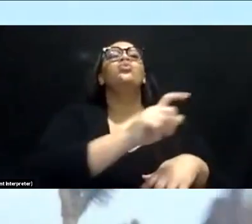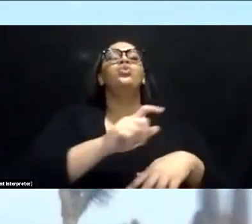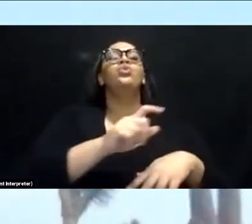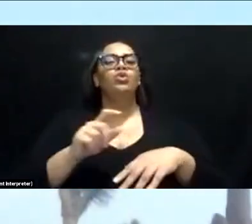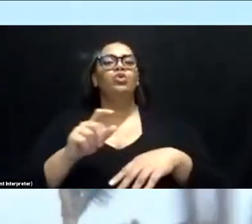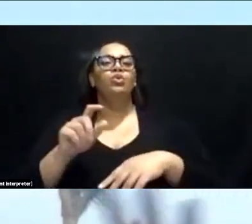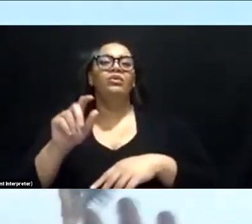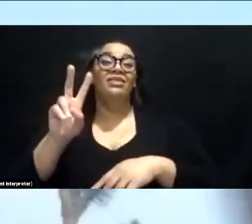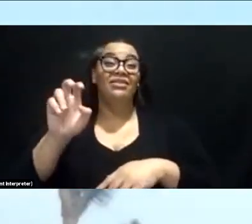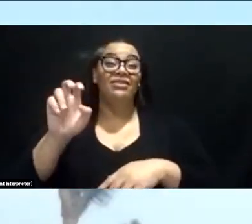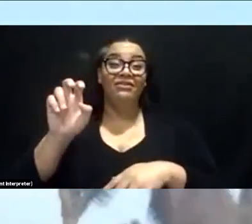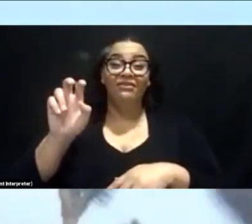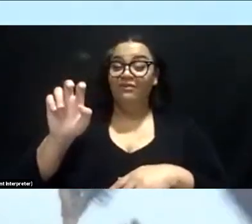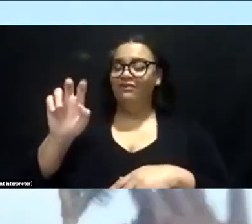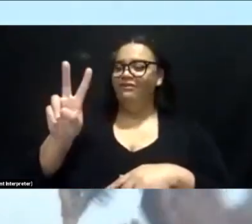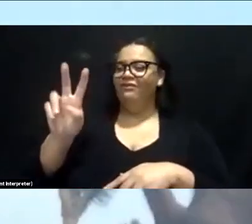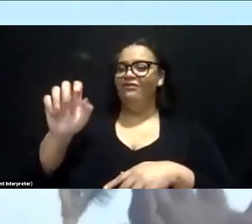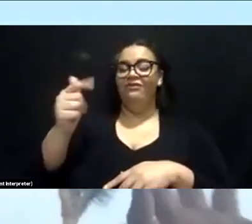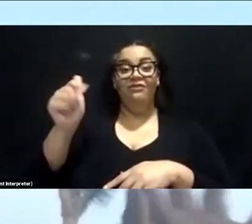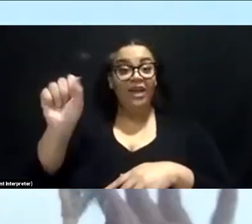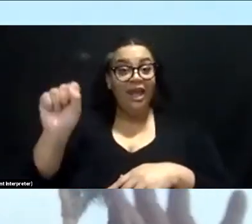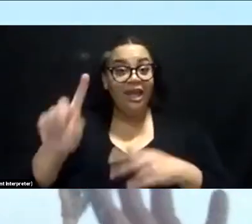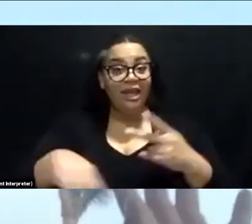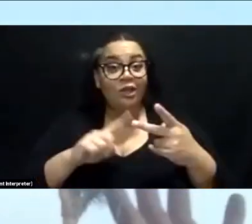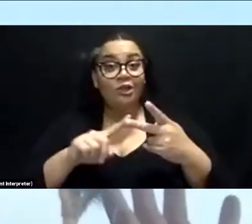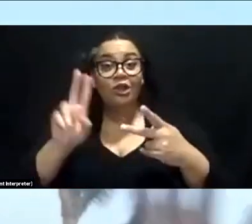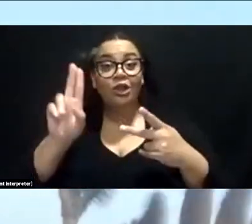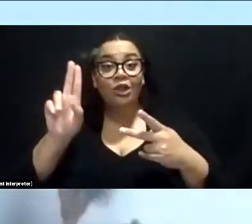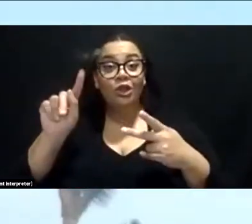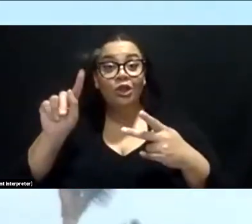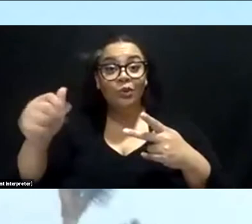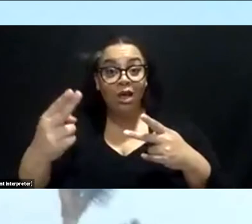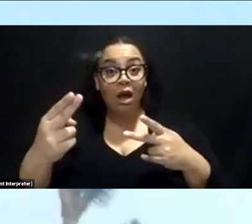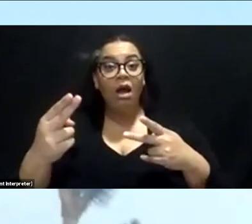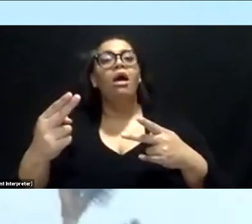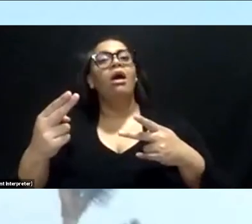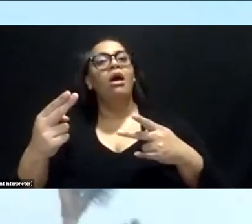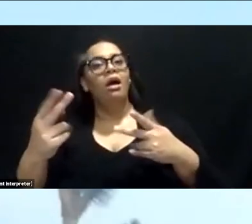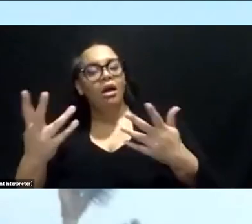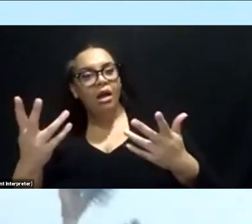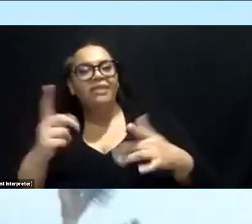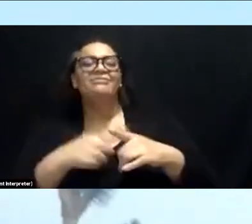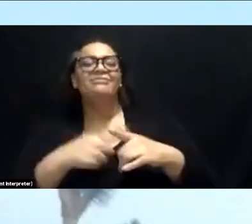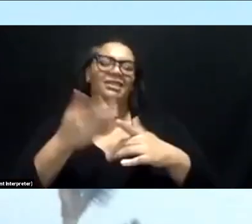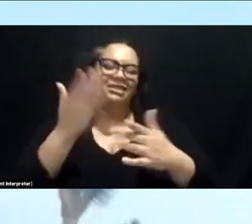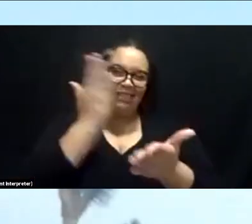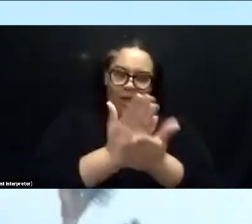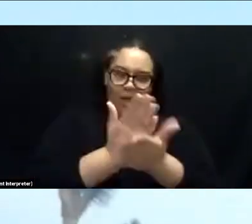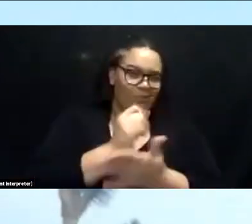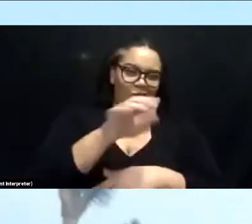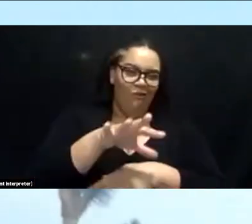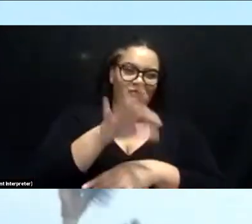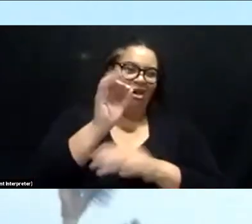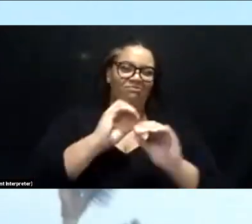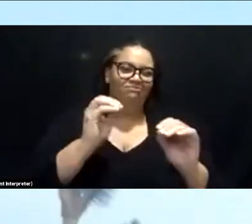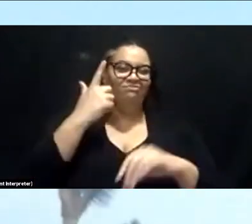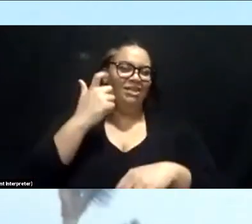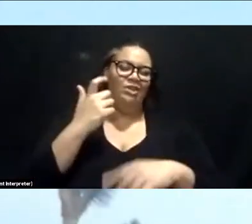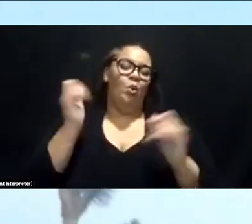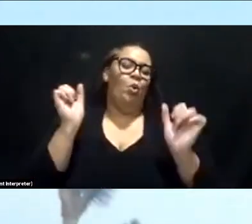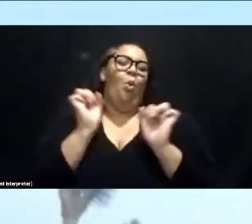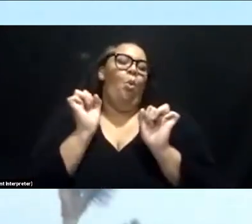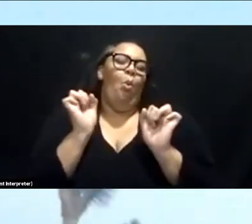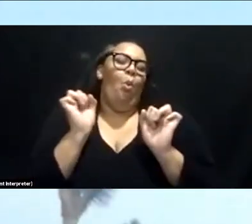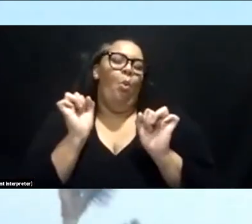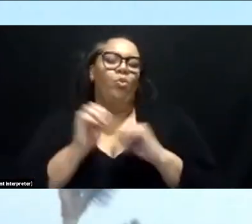get really into the Great Basin desert, kind of like mid Utah, they, you don't, you don't find them anymore. It's just too cold for them. Um, but